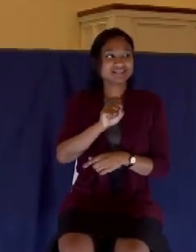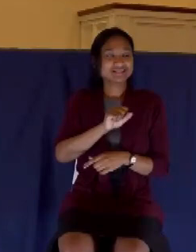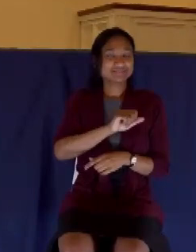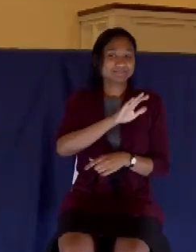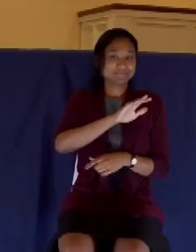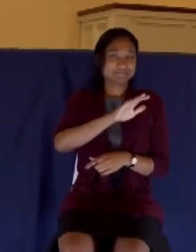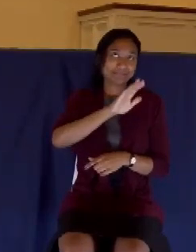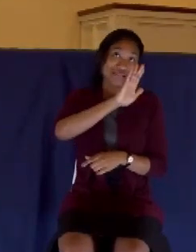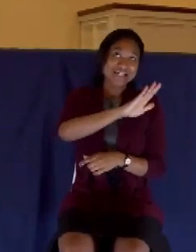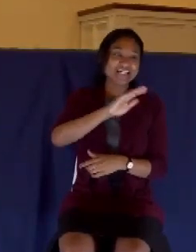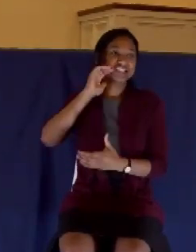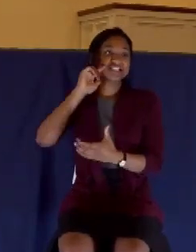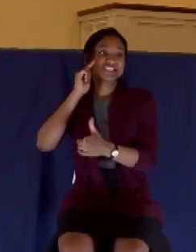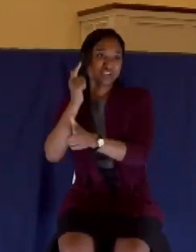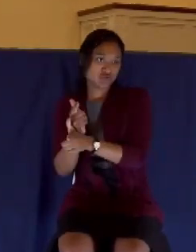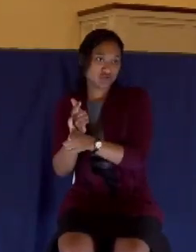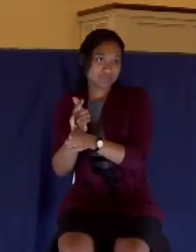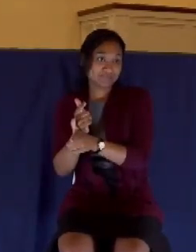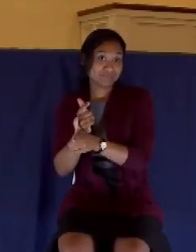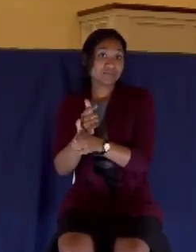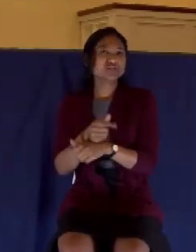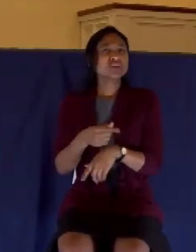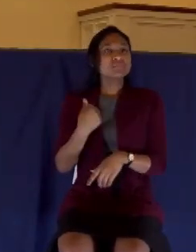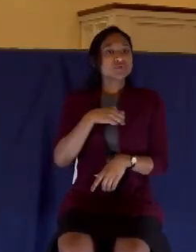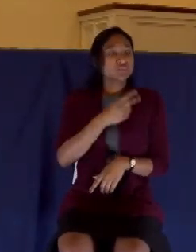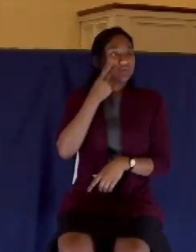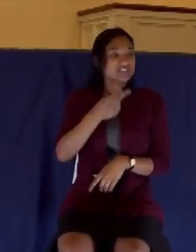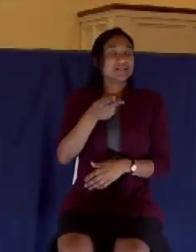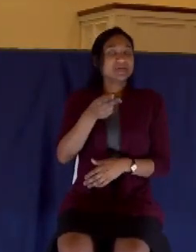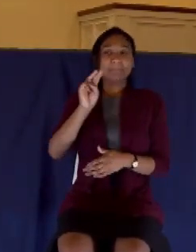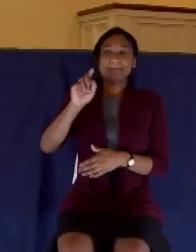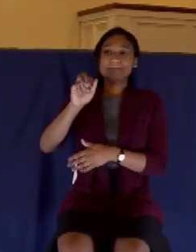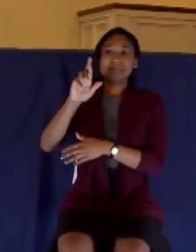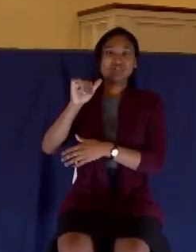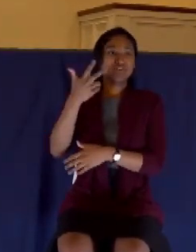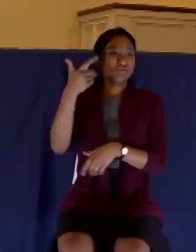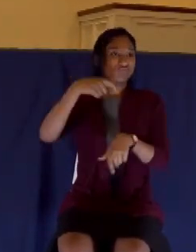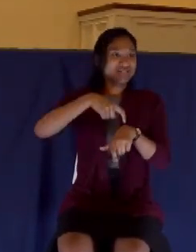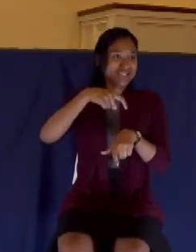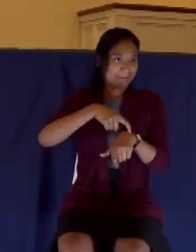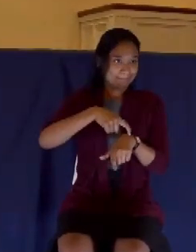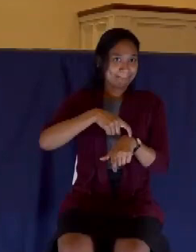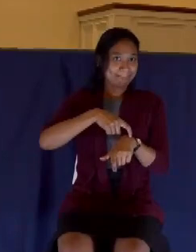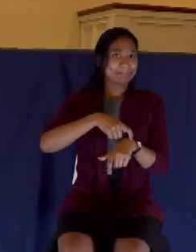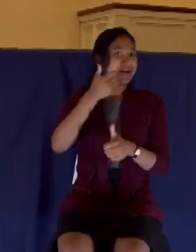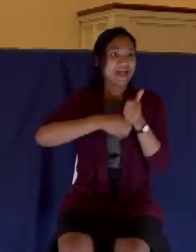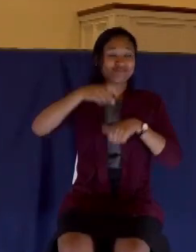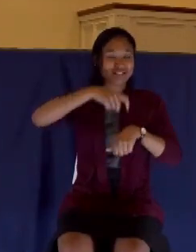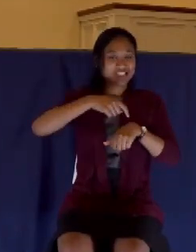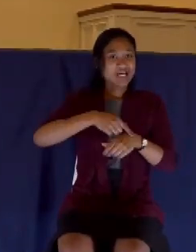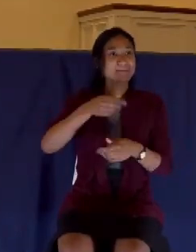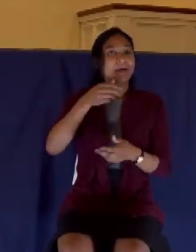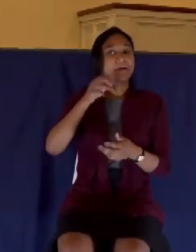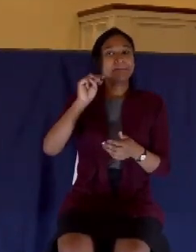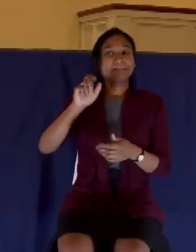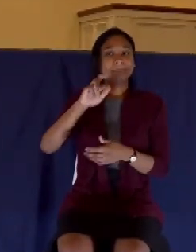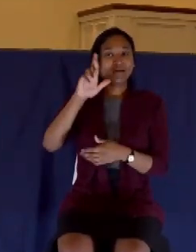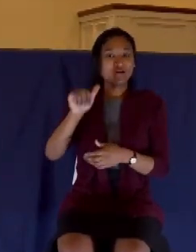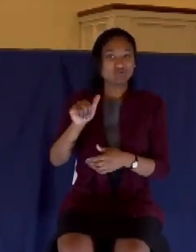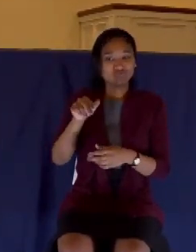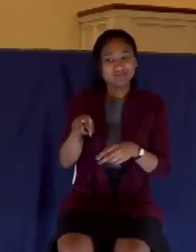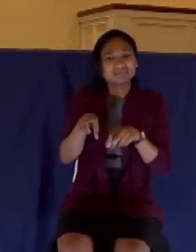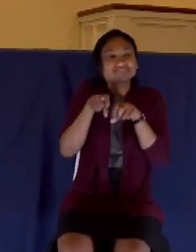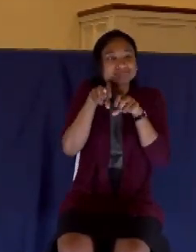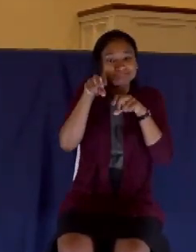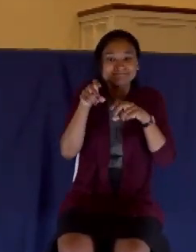Gospels, three times, by the way, we see her, each time she's at the feet of Jesus, she's had close fellowship with Him. She would listen to His